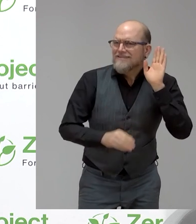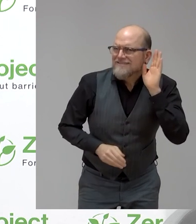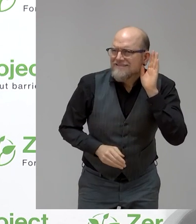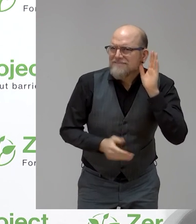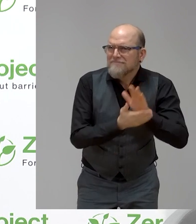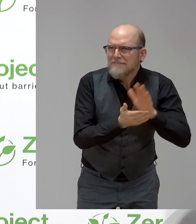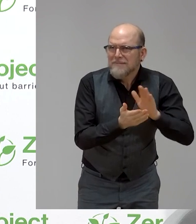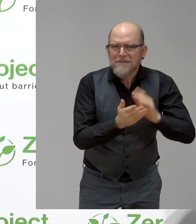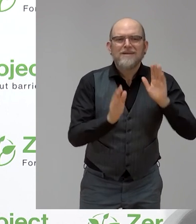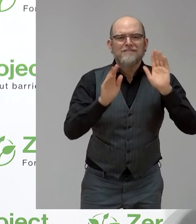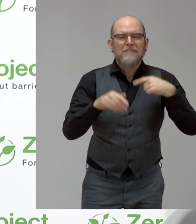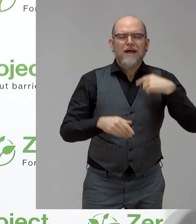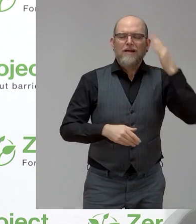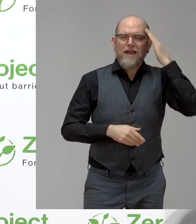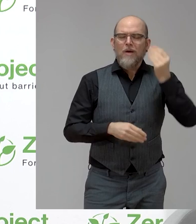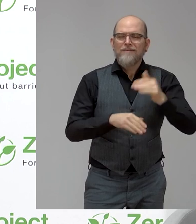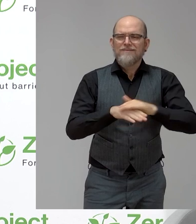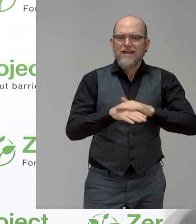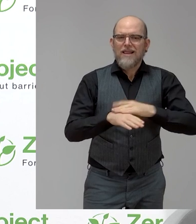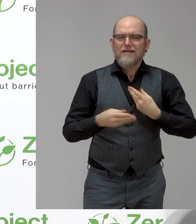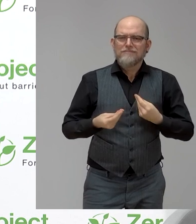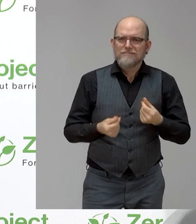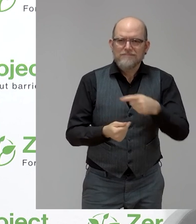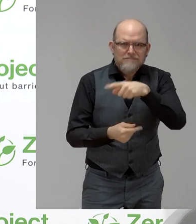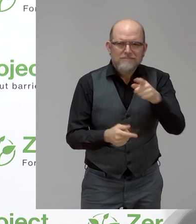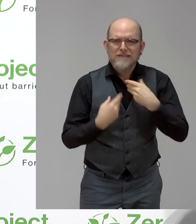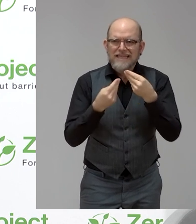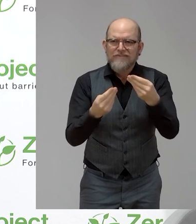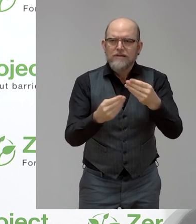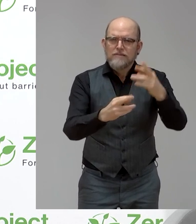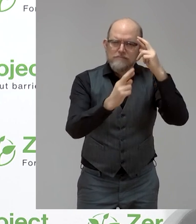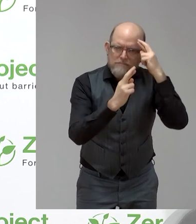appreciation not only from the Zero Project team here, but from all of the network. you. Thank you. Thank